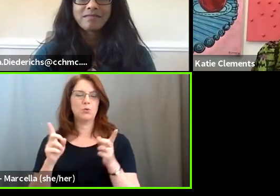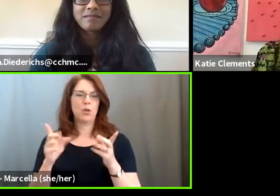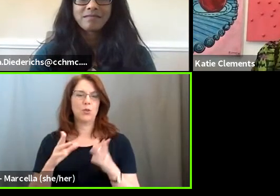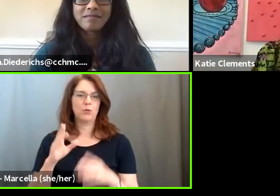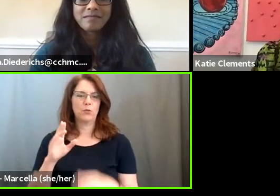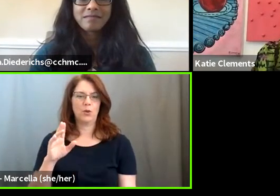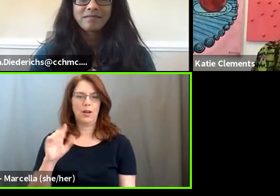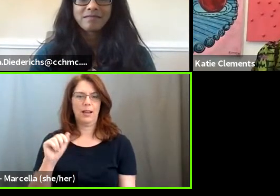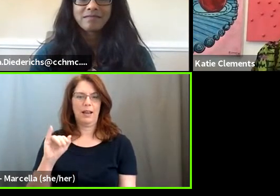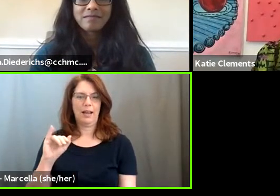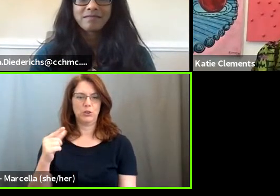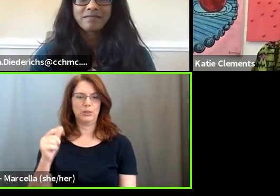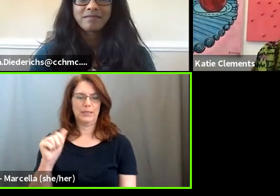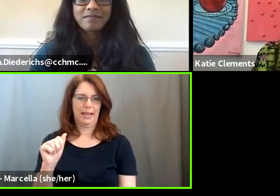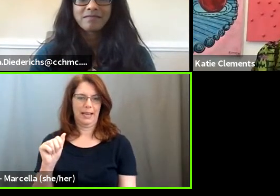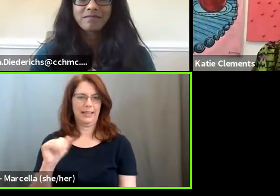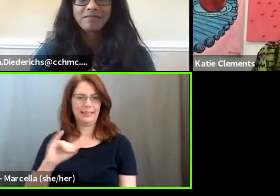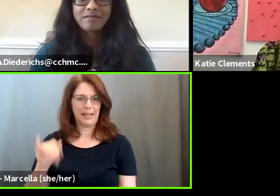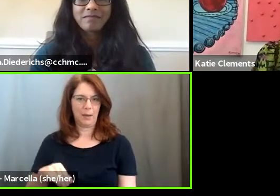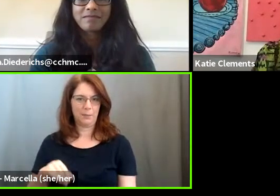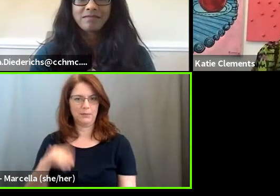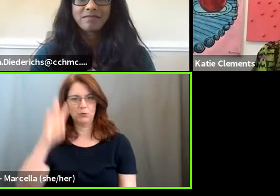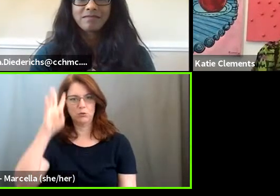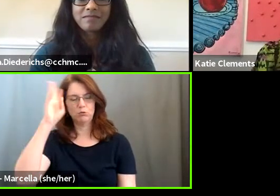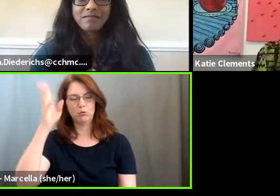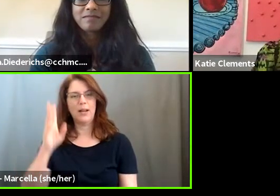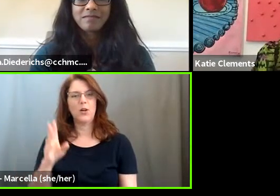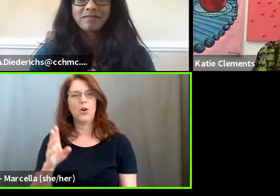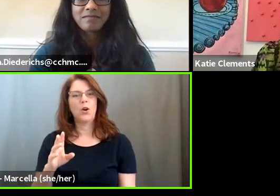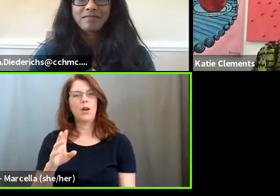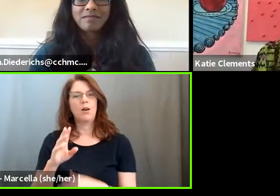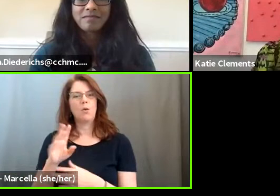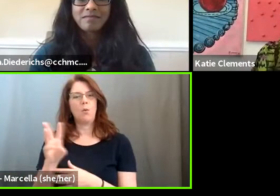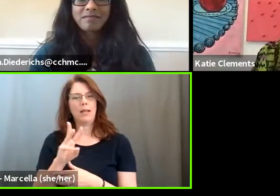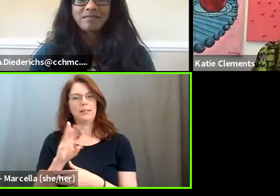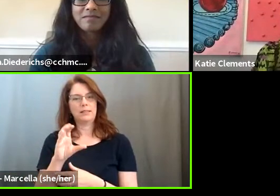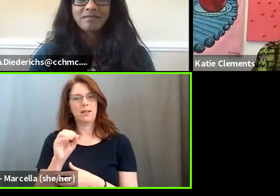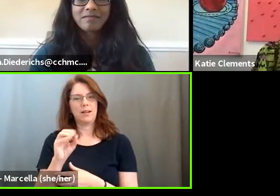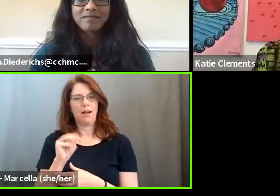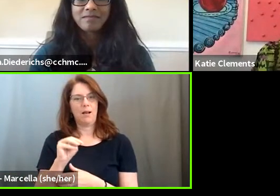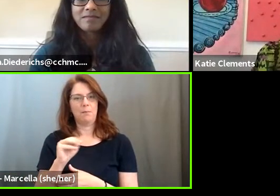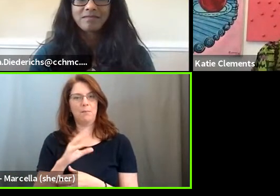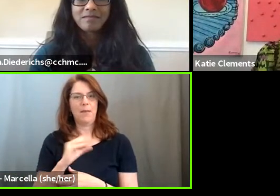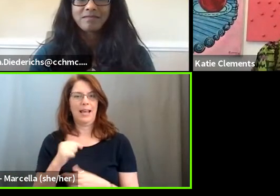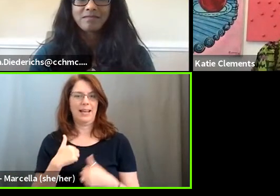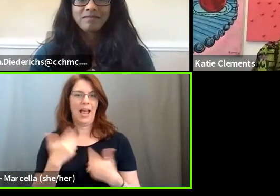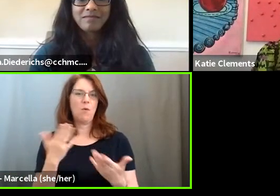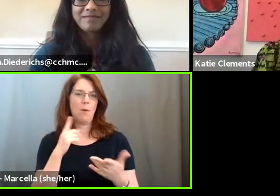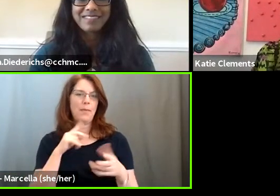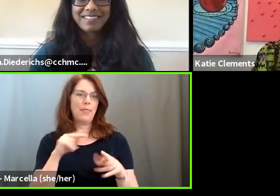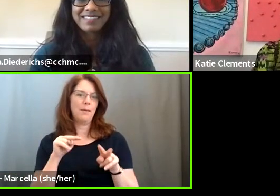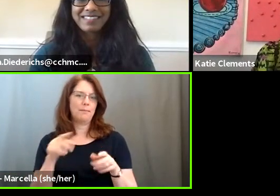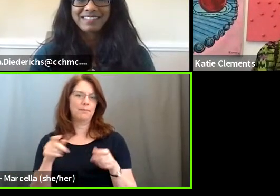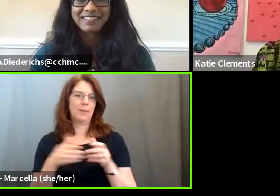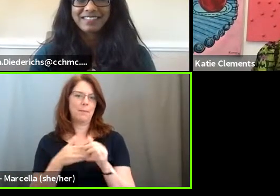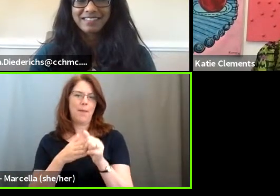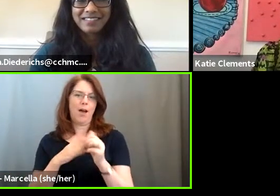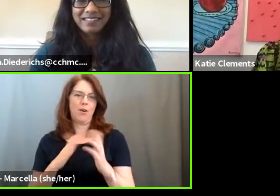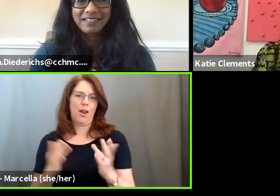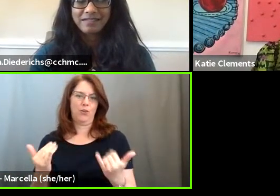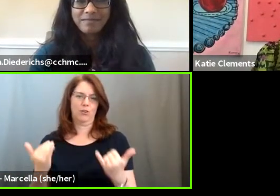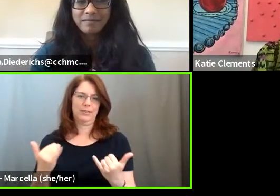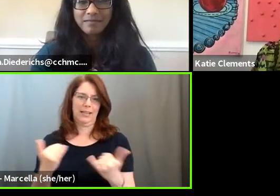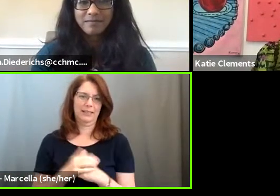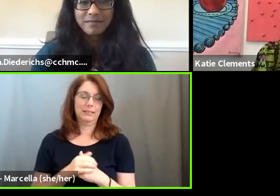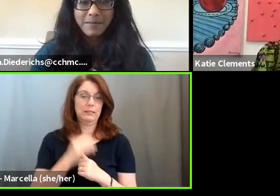Indianapolis, Creative Director at Westcom. And you could have guessed it. I'll be the moderator today. If you